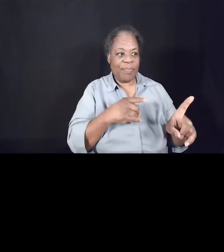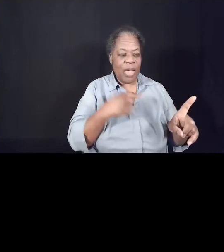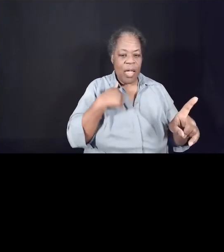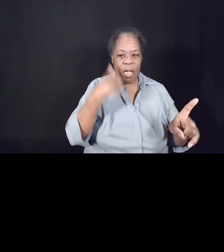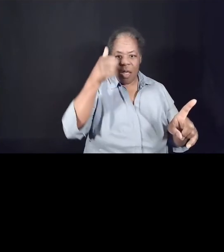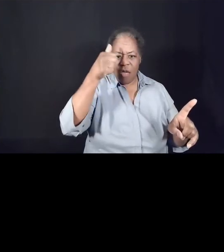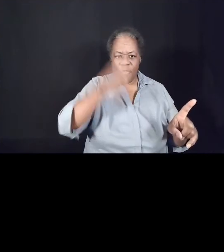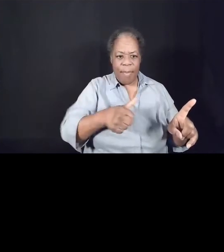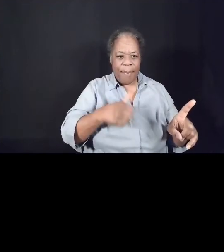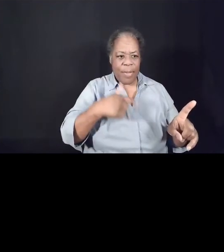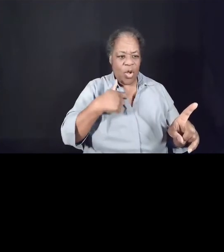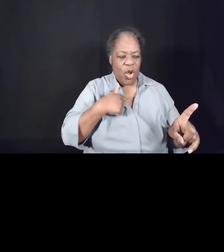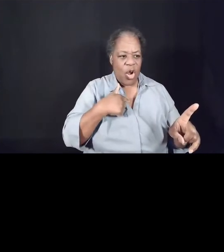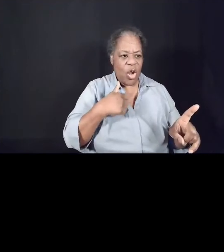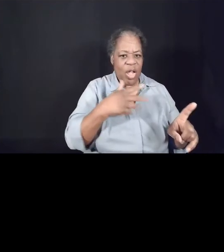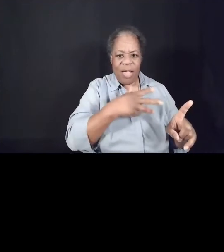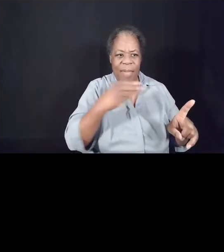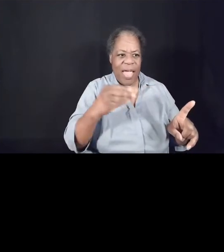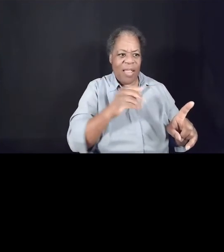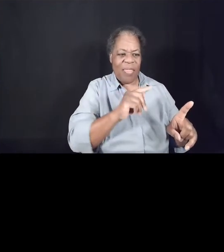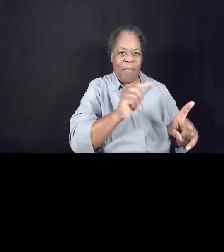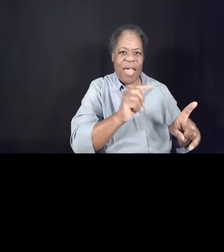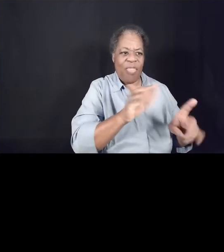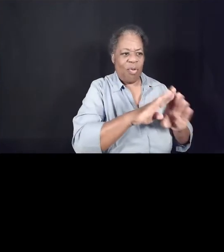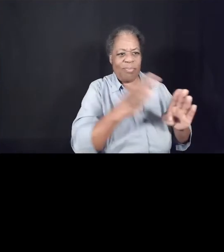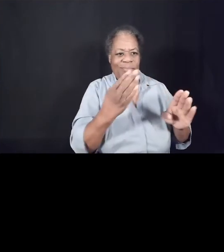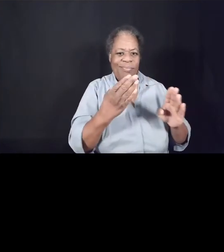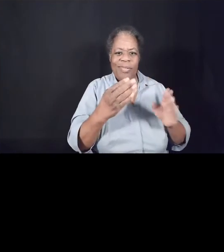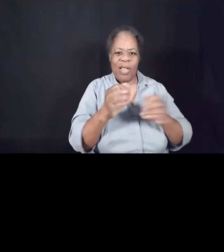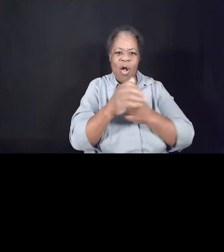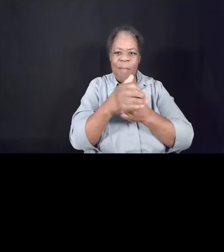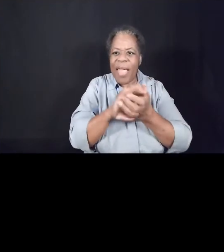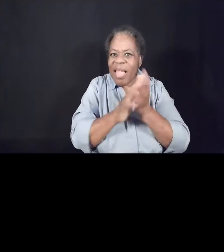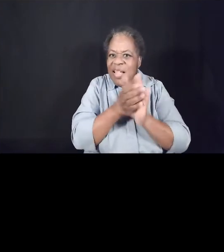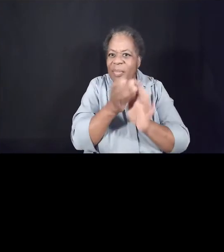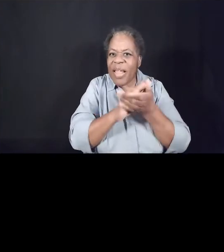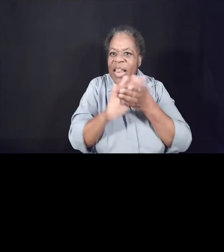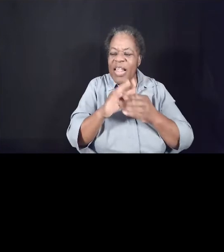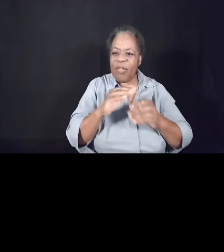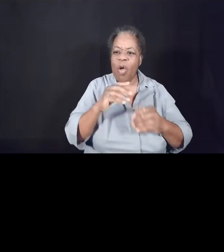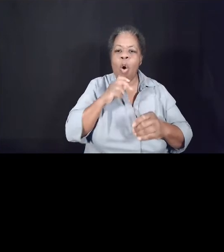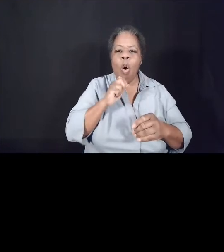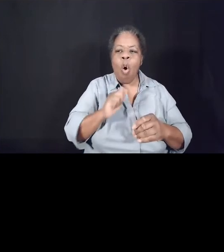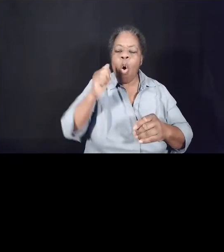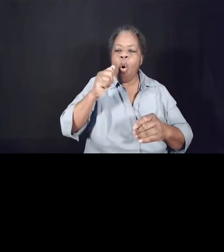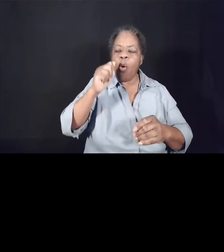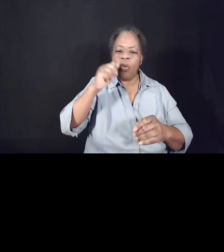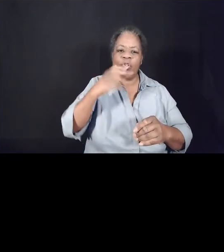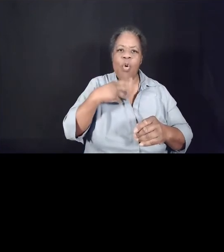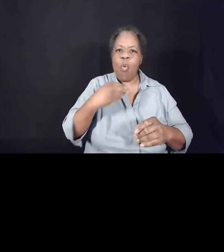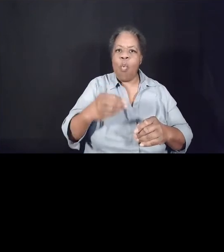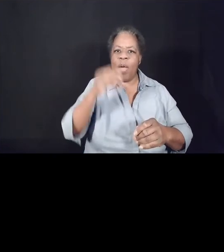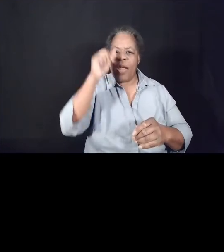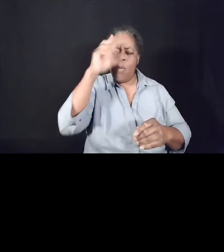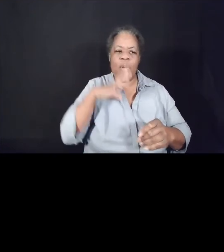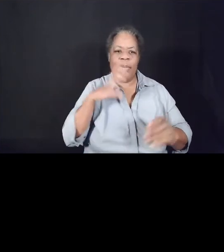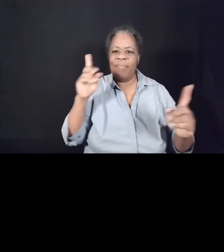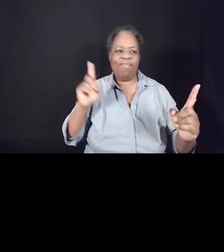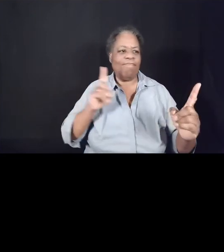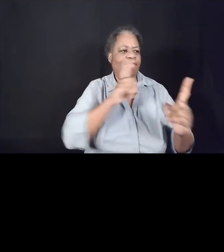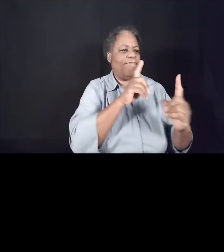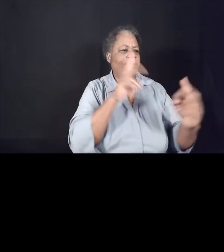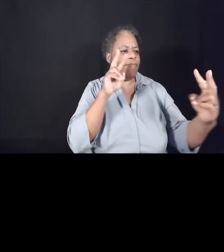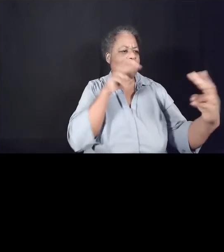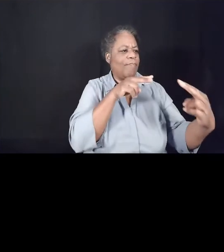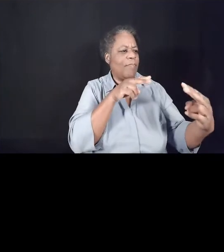out of the bathroom stall and washing my hands and this older white woman walked up to me and she looked at me and said, you